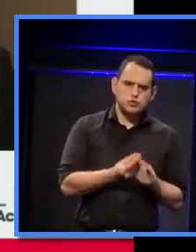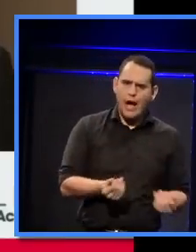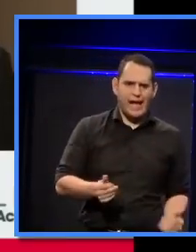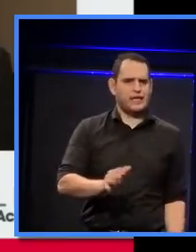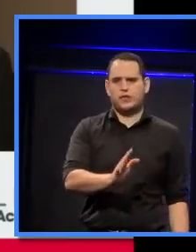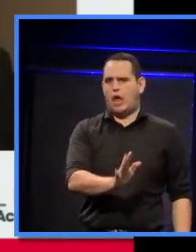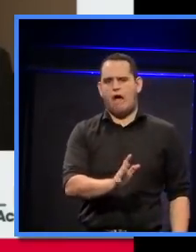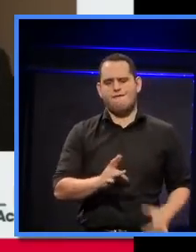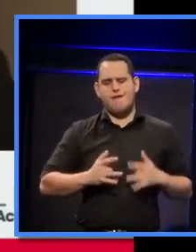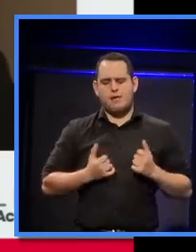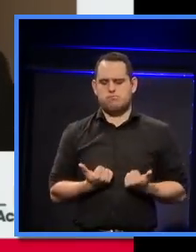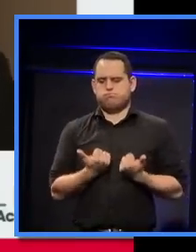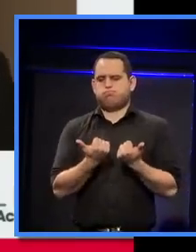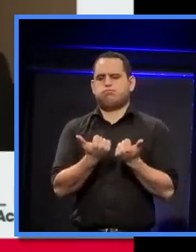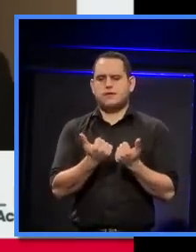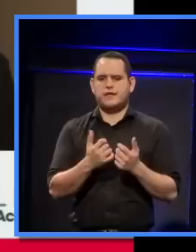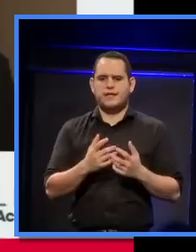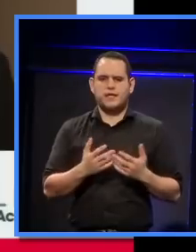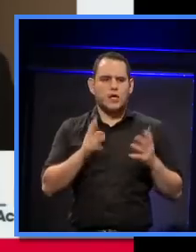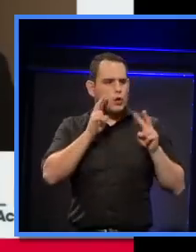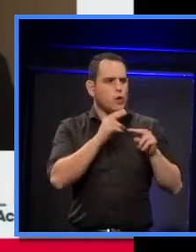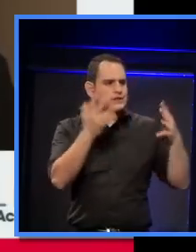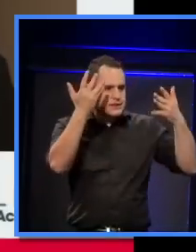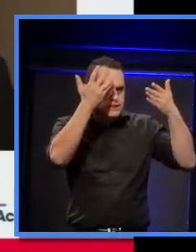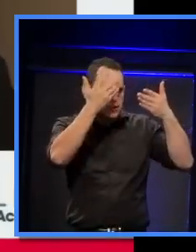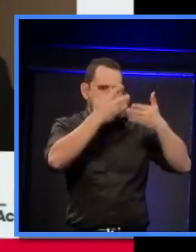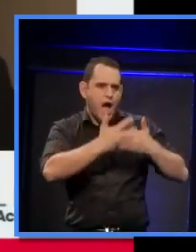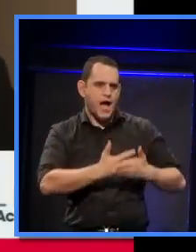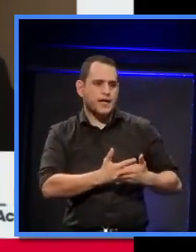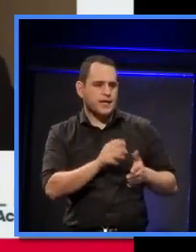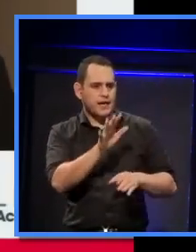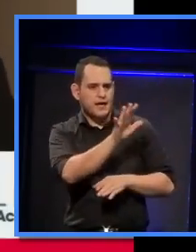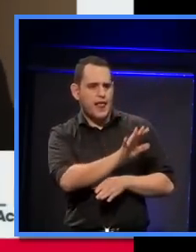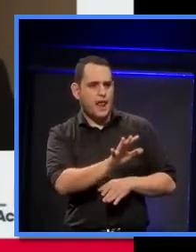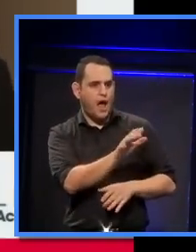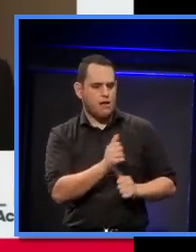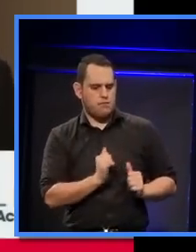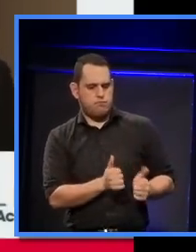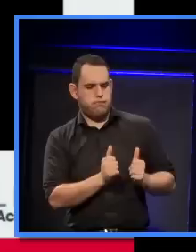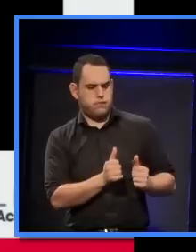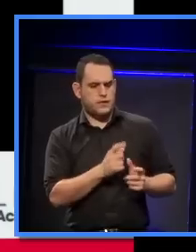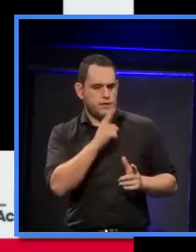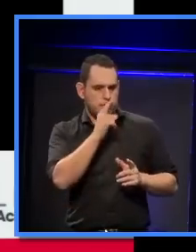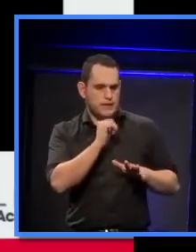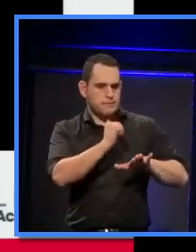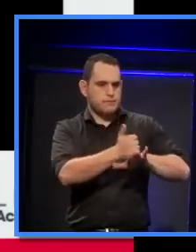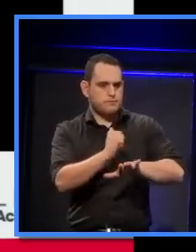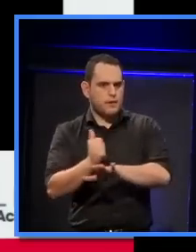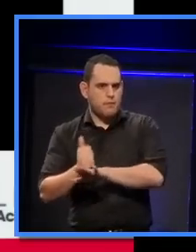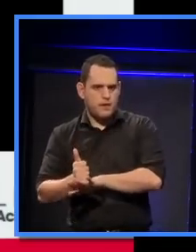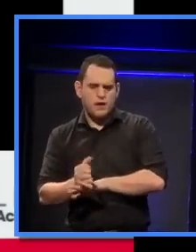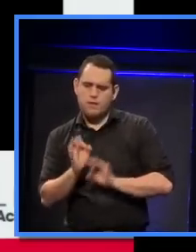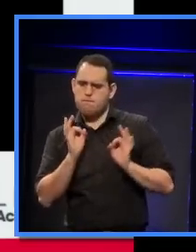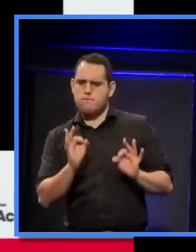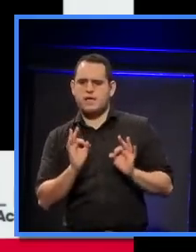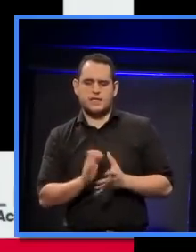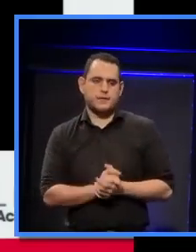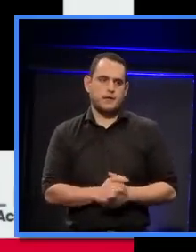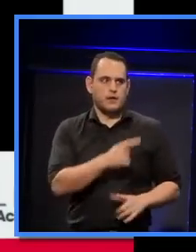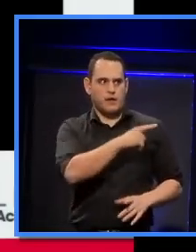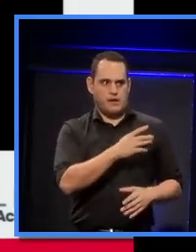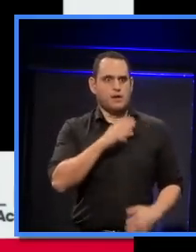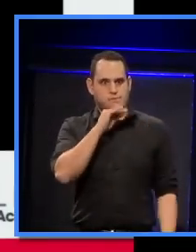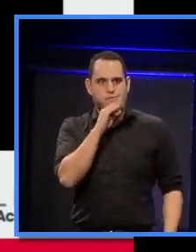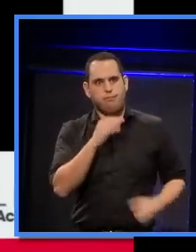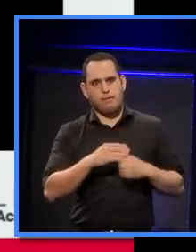and it has darker colors. We did a variety of repertoire. Okay, we'll move on. He goes